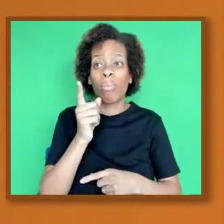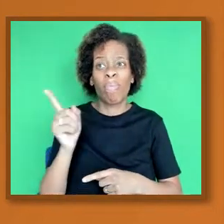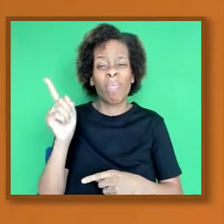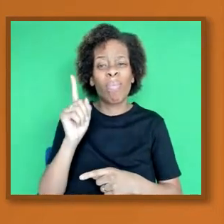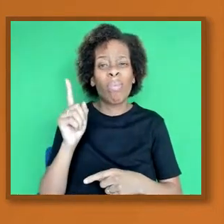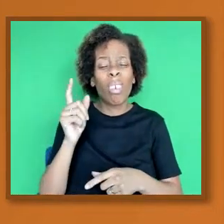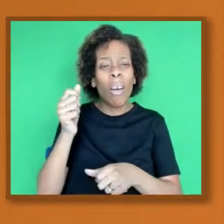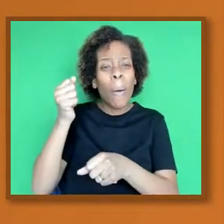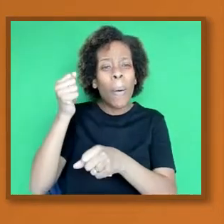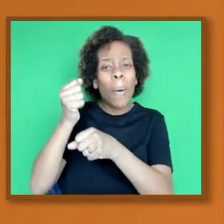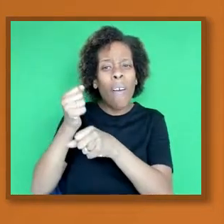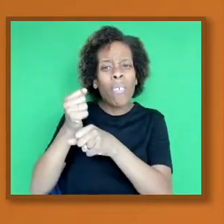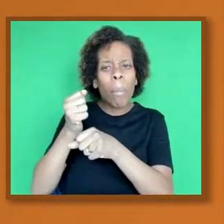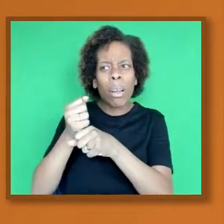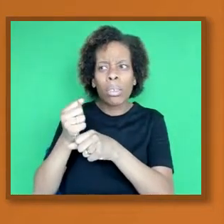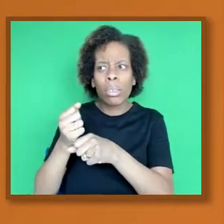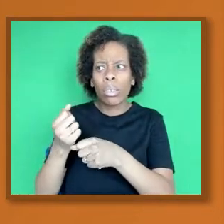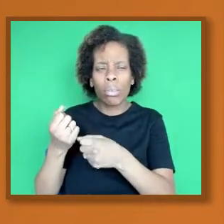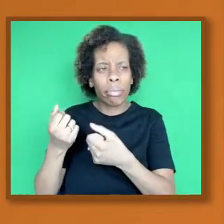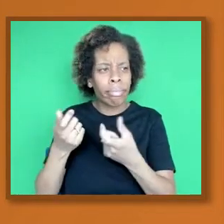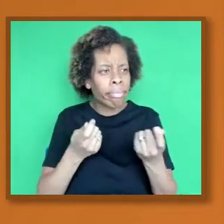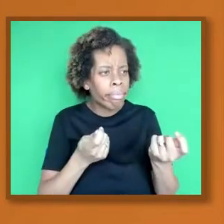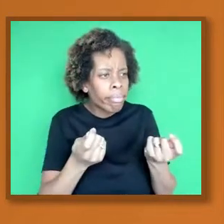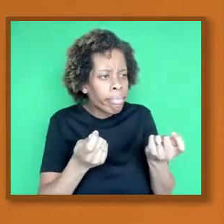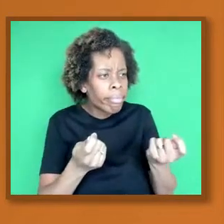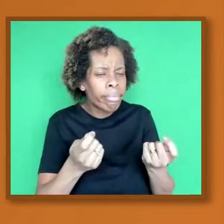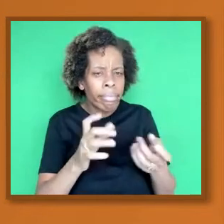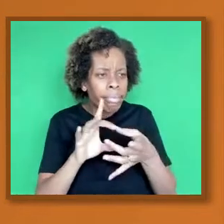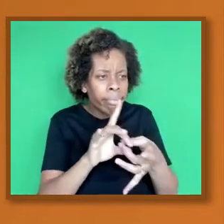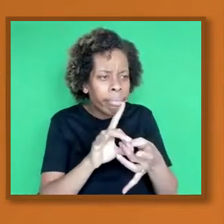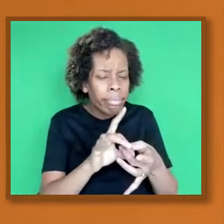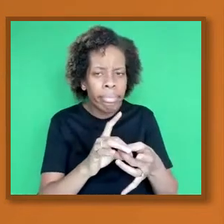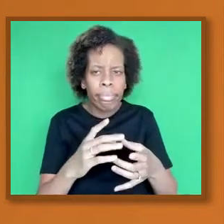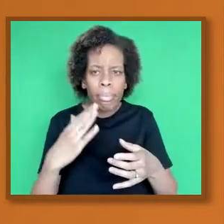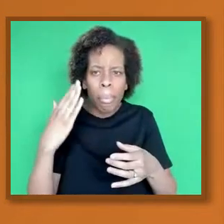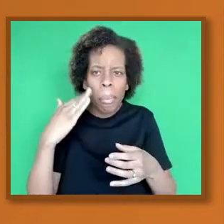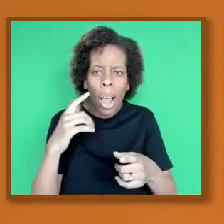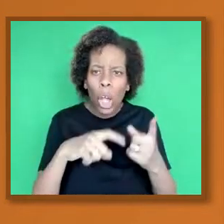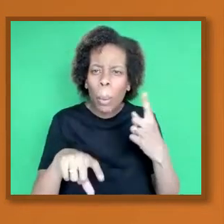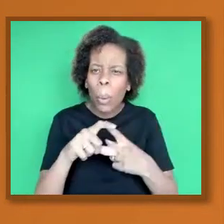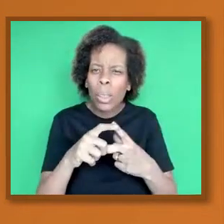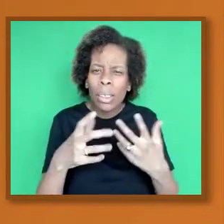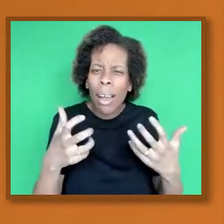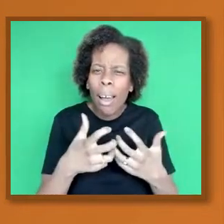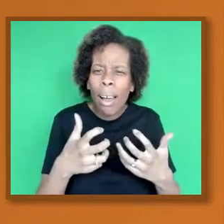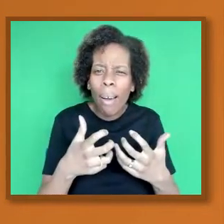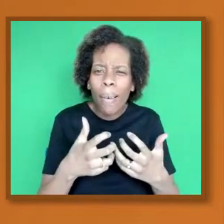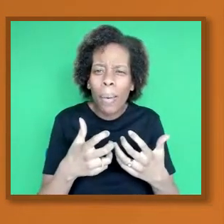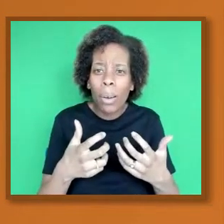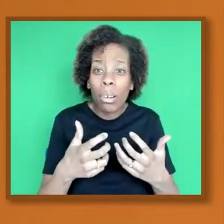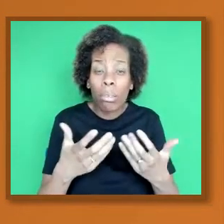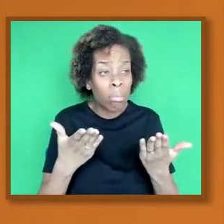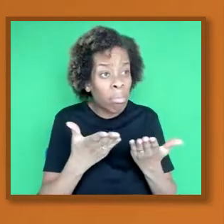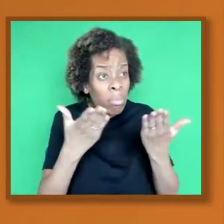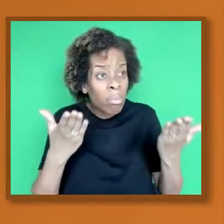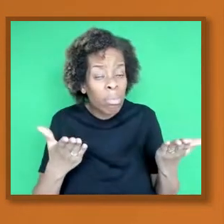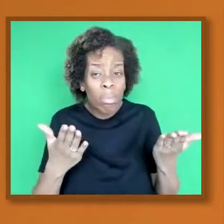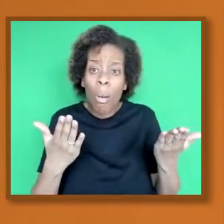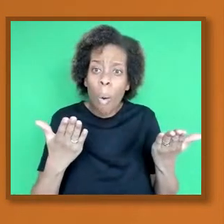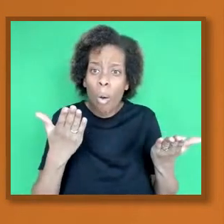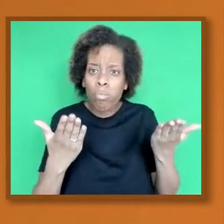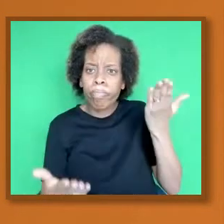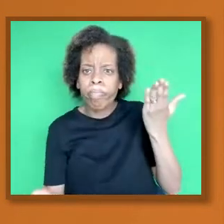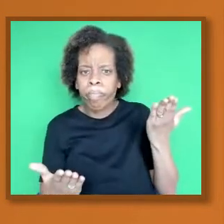We know about the inequalities we've seen, we've understood. We've got recent evidences, things like the